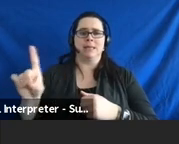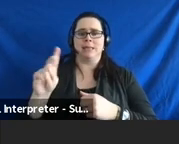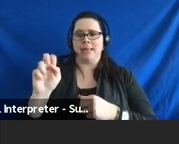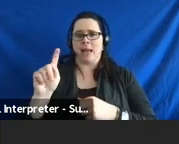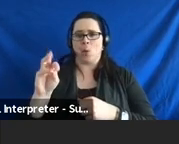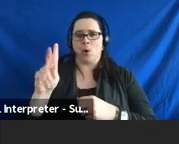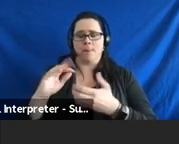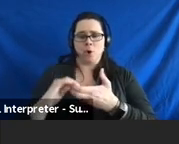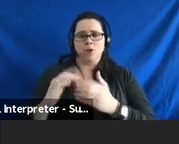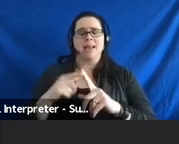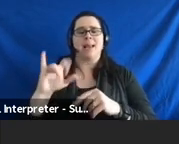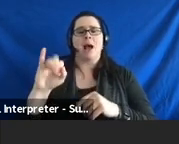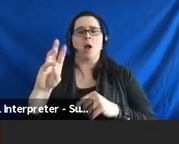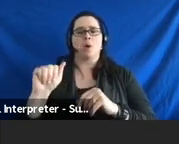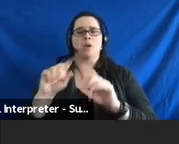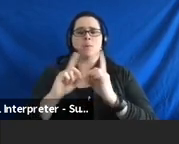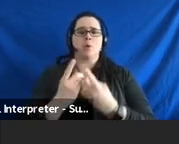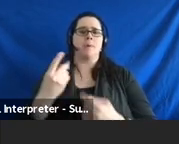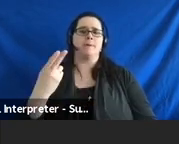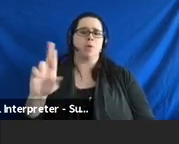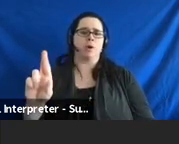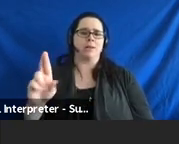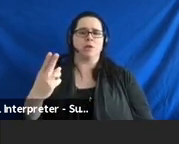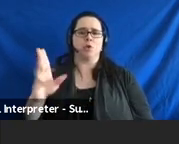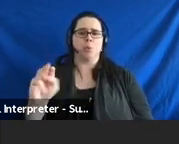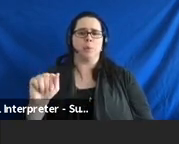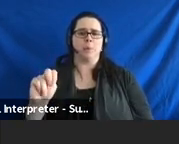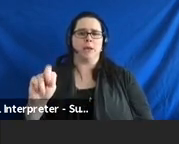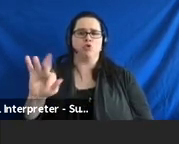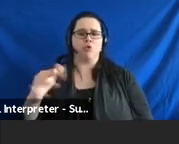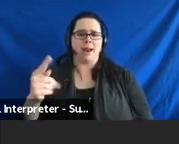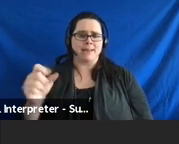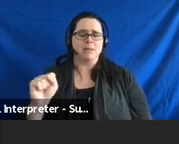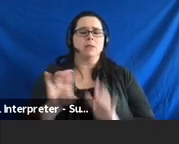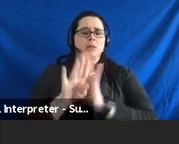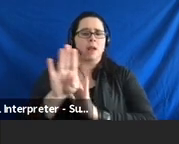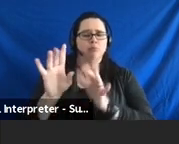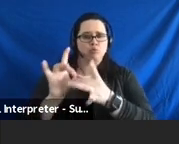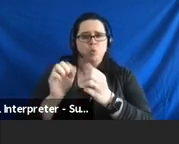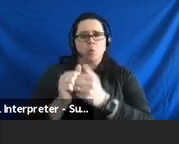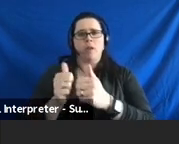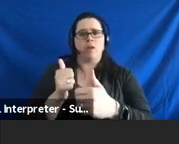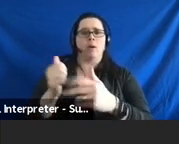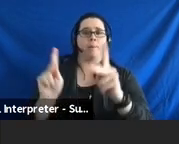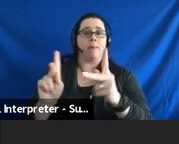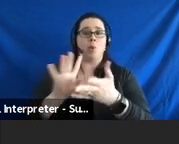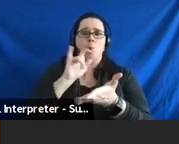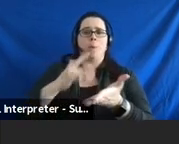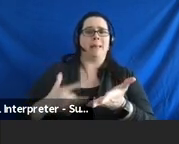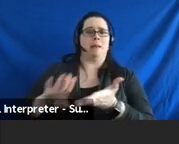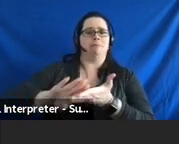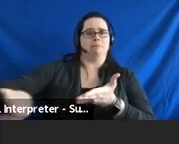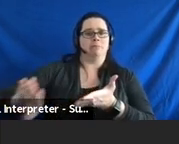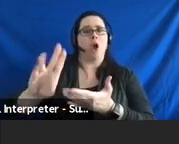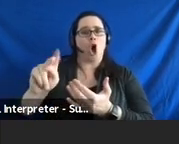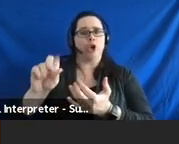Iowa Department of Human Rights, the DD Council will develop relationships with underserved populations, which